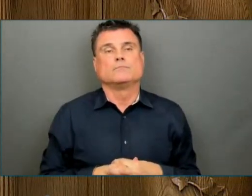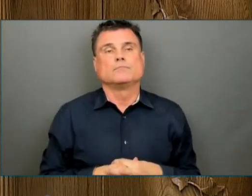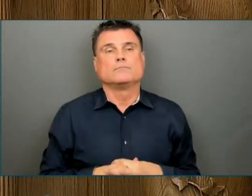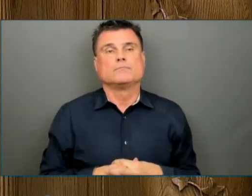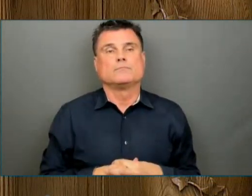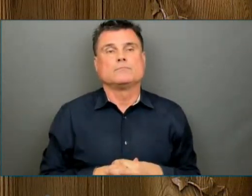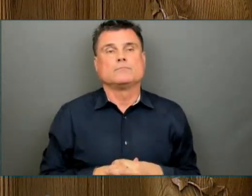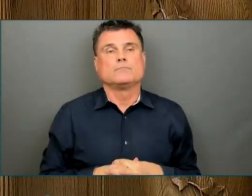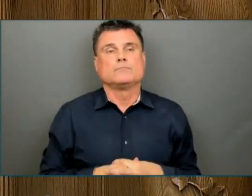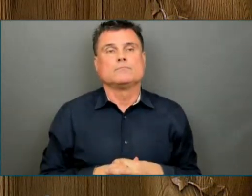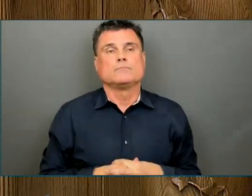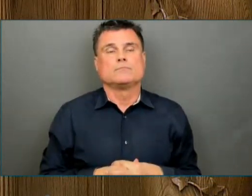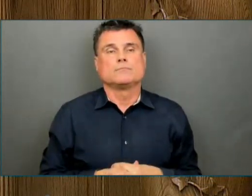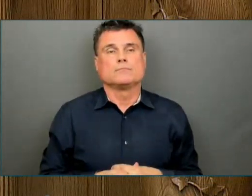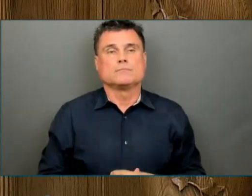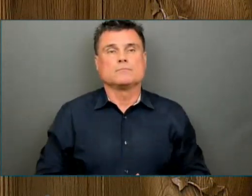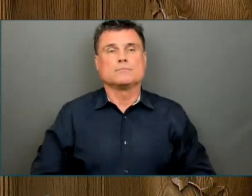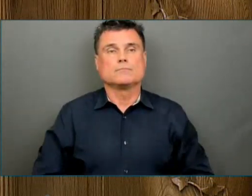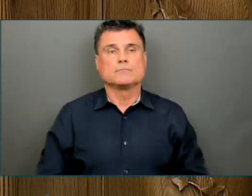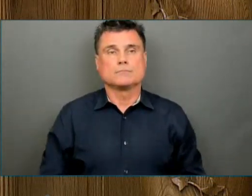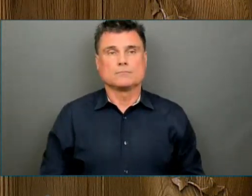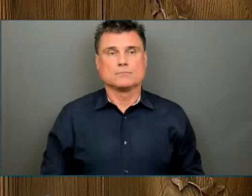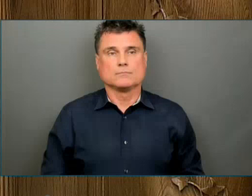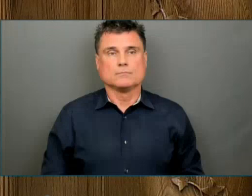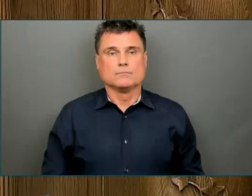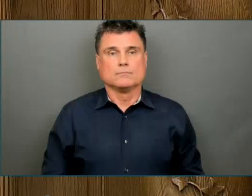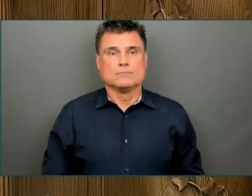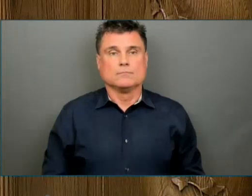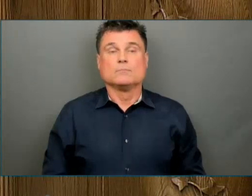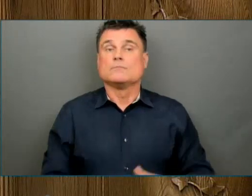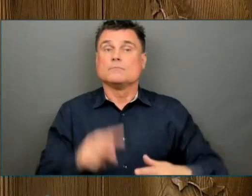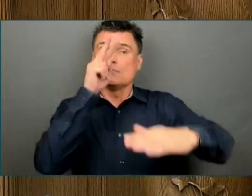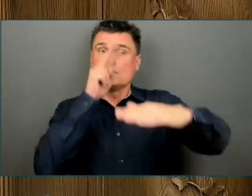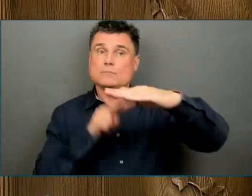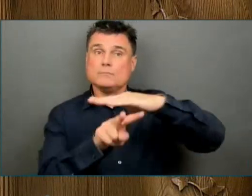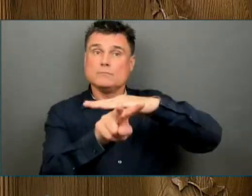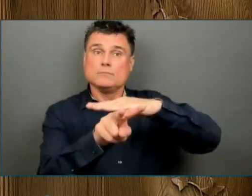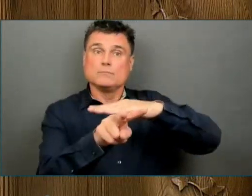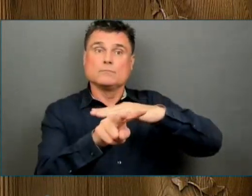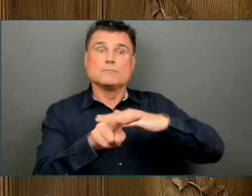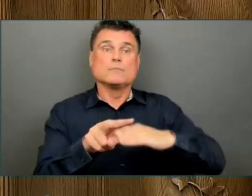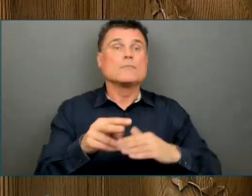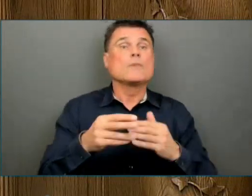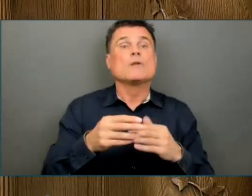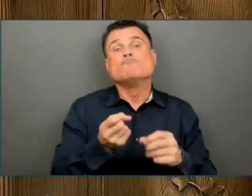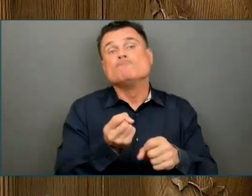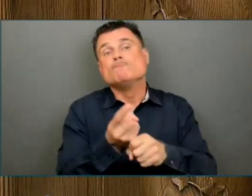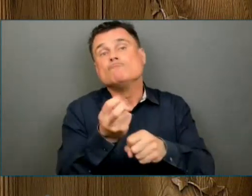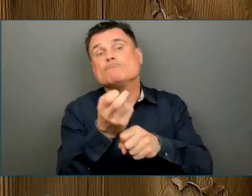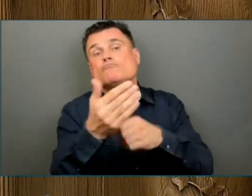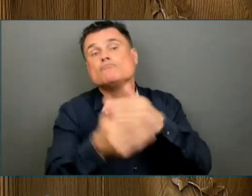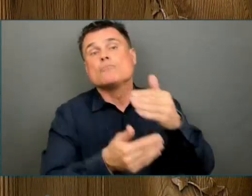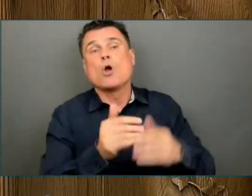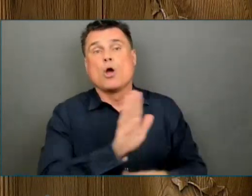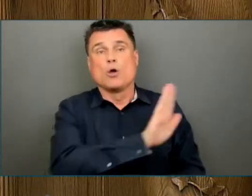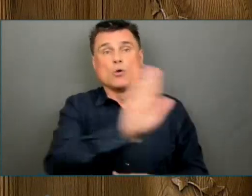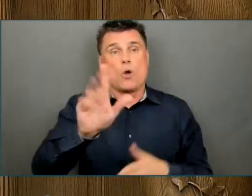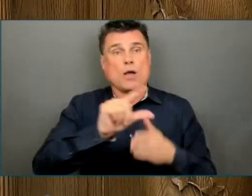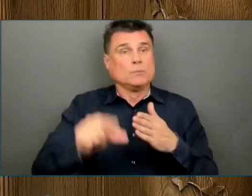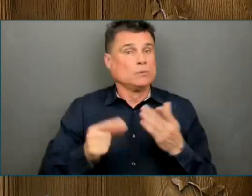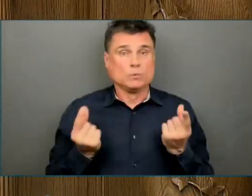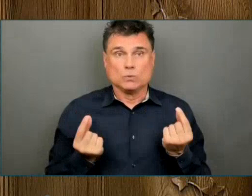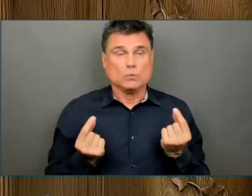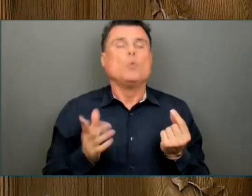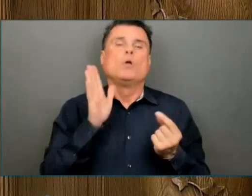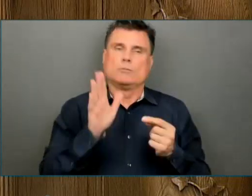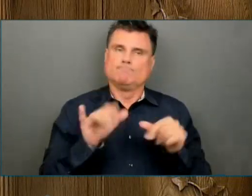In the year ahead, your government will continue to help businesses recover from the short-term effects of the pandemic. And it will